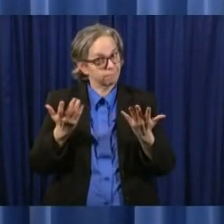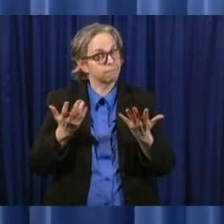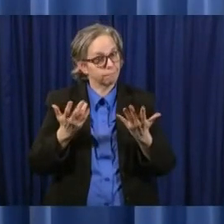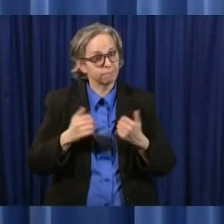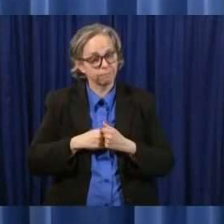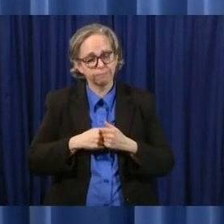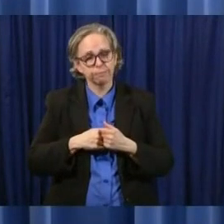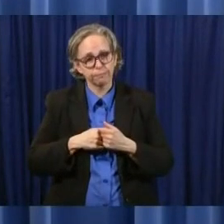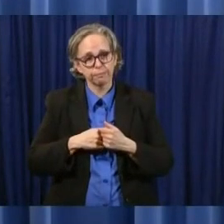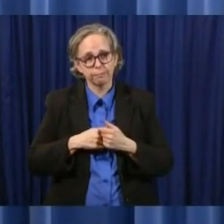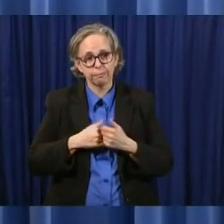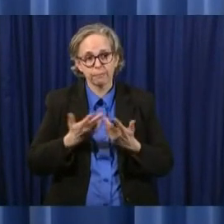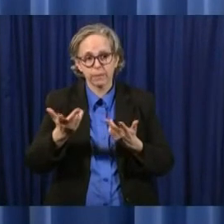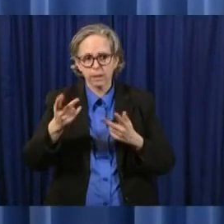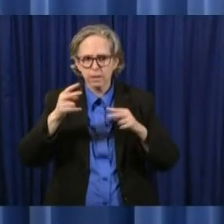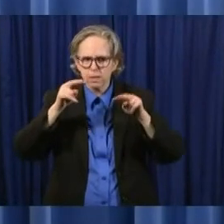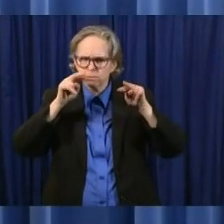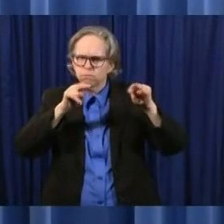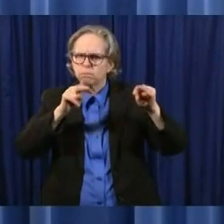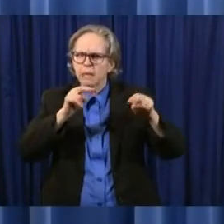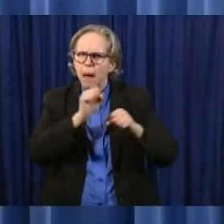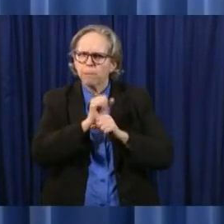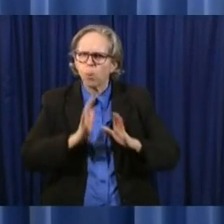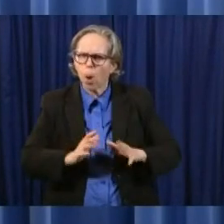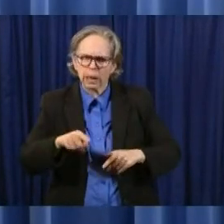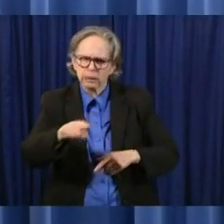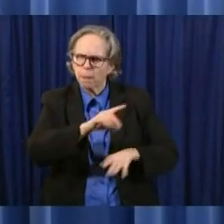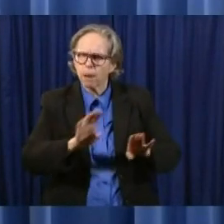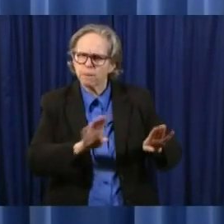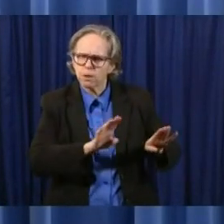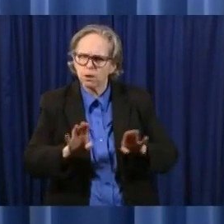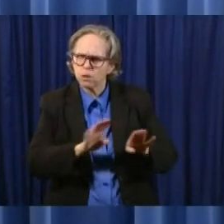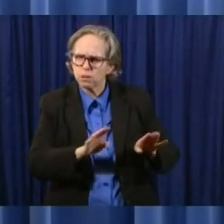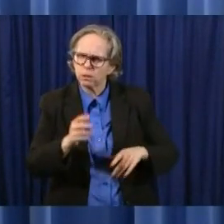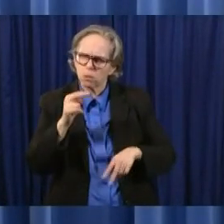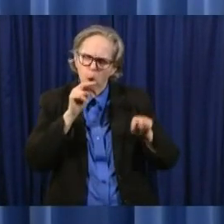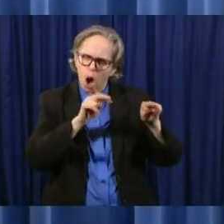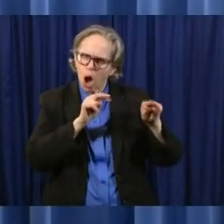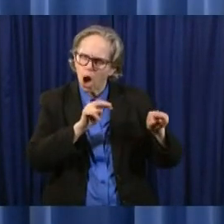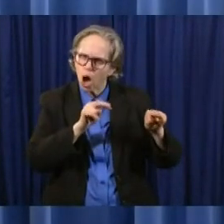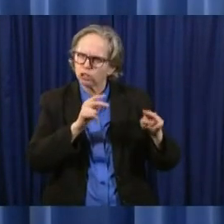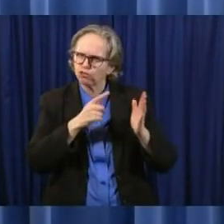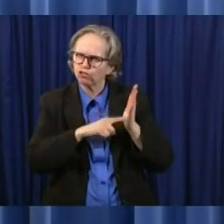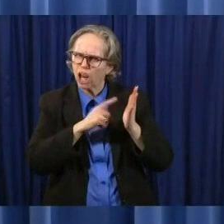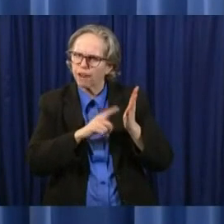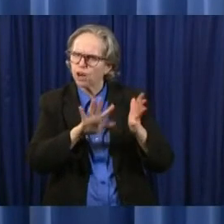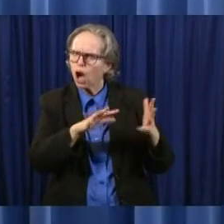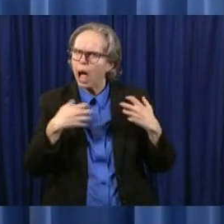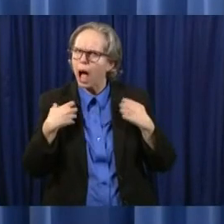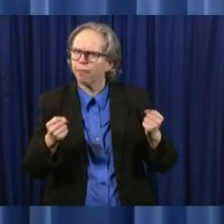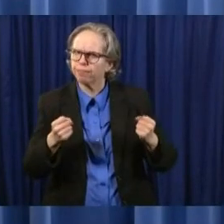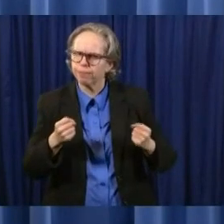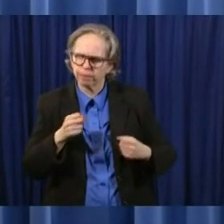monitoring every employee who comes in every single day to see the health of that employee